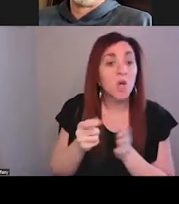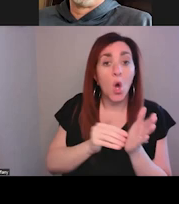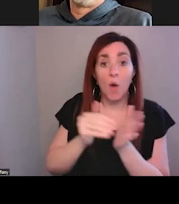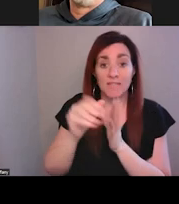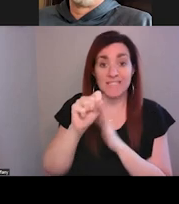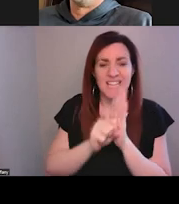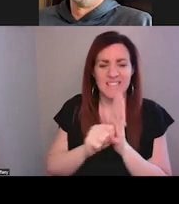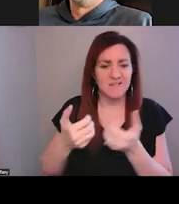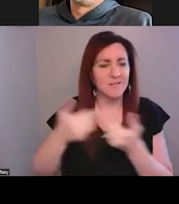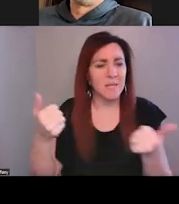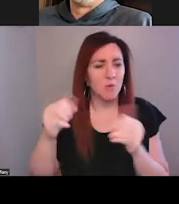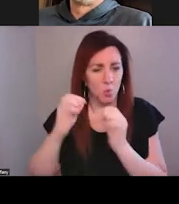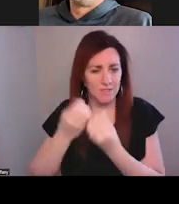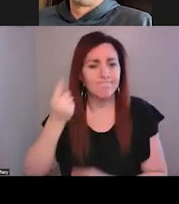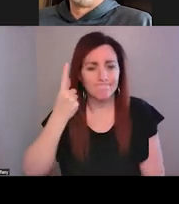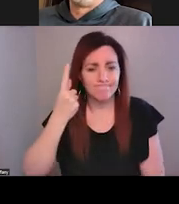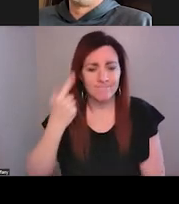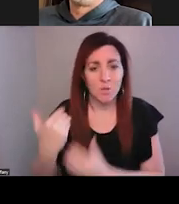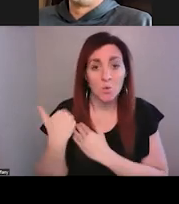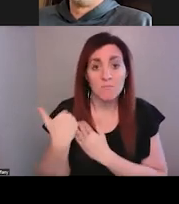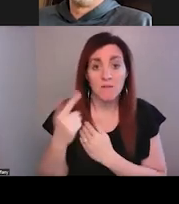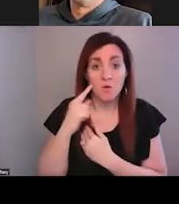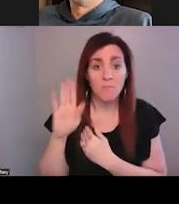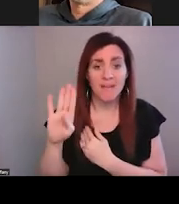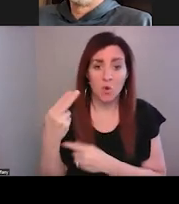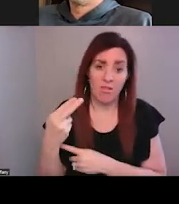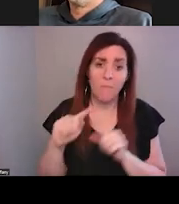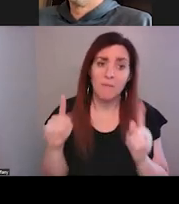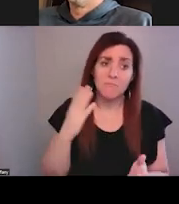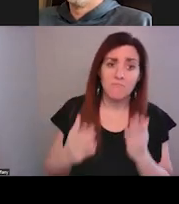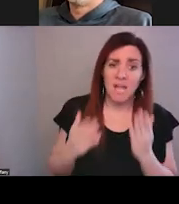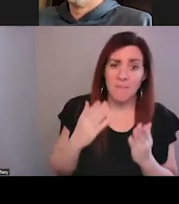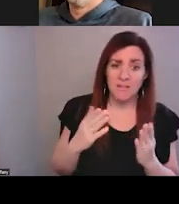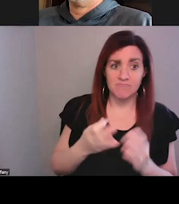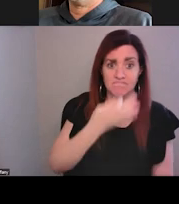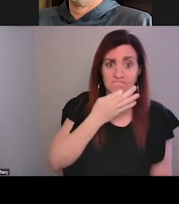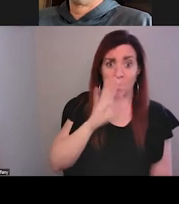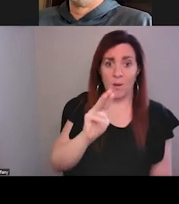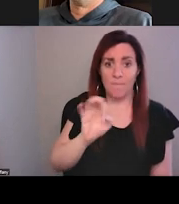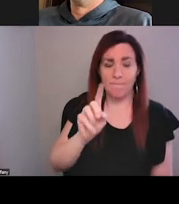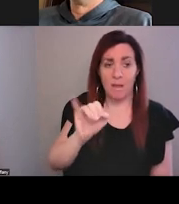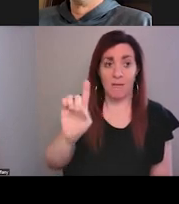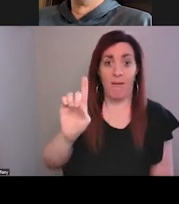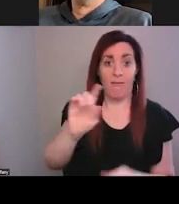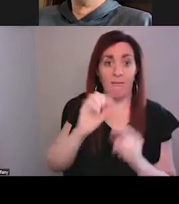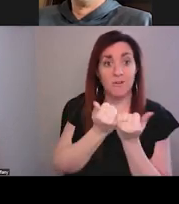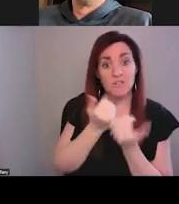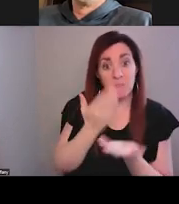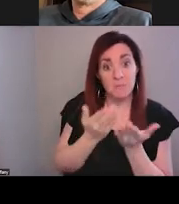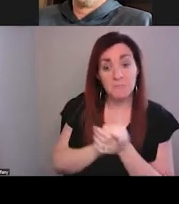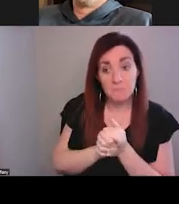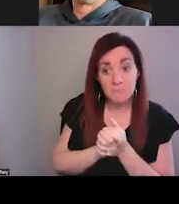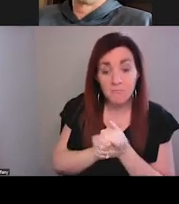from a separate organization that's responsible for behavioral health, but there may be some expertise in your Medicaid agency. And so do you